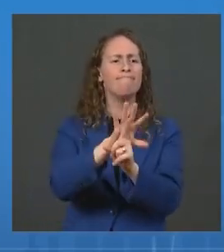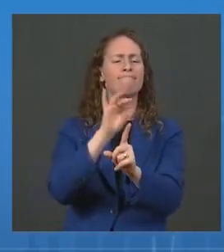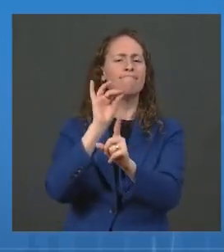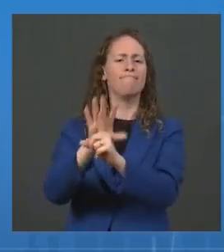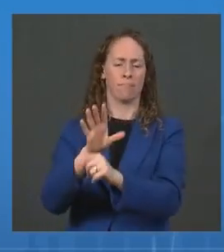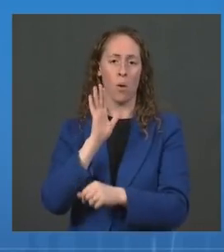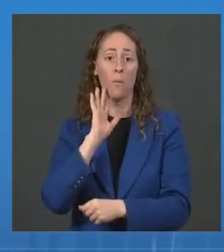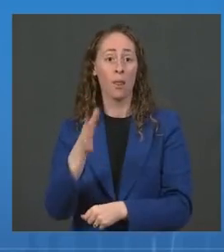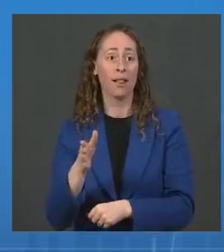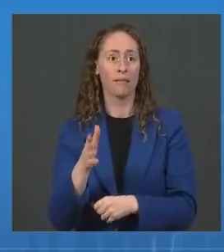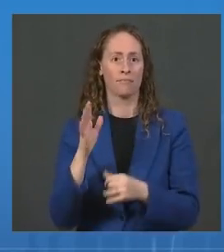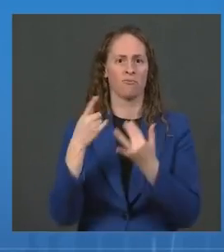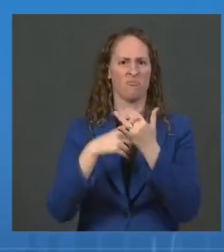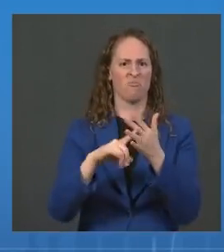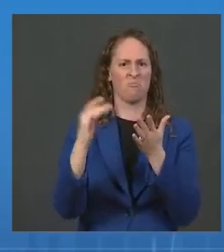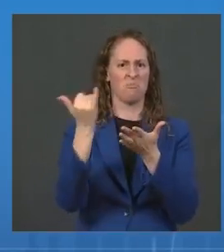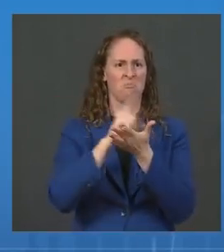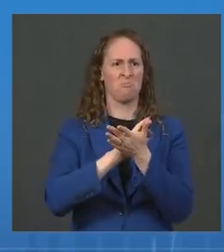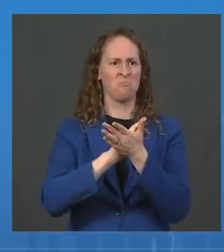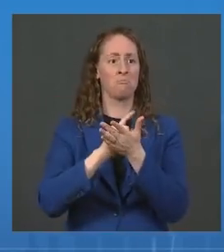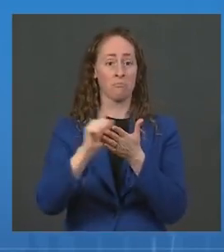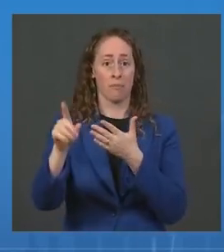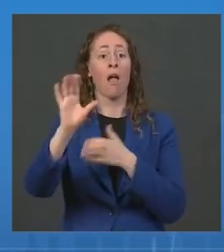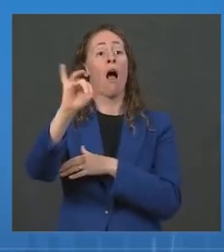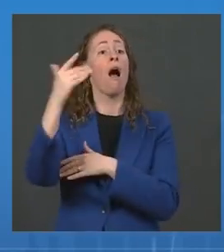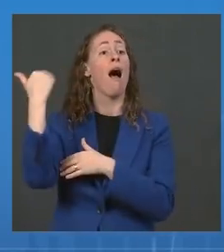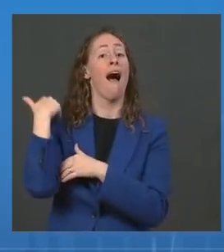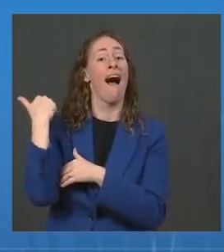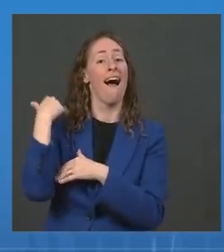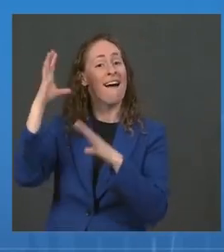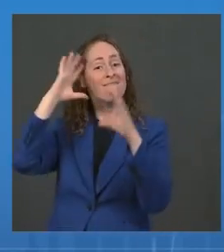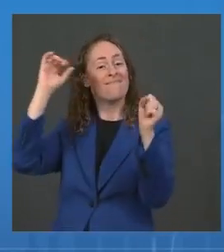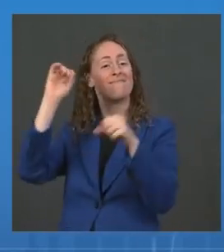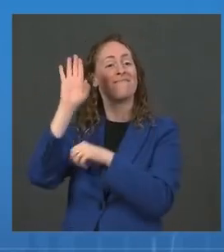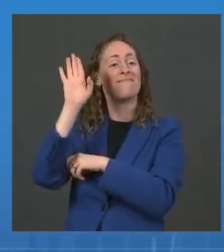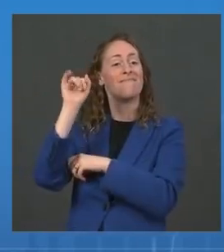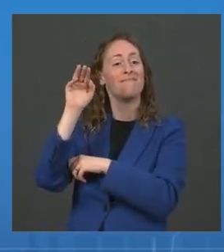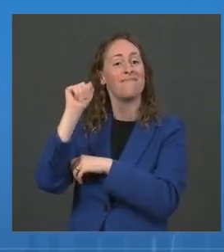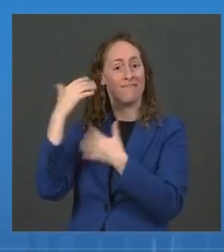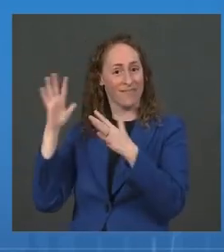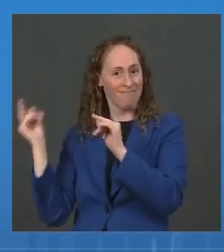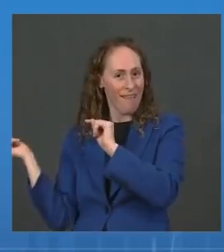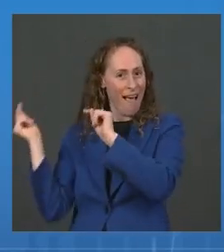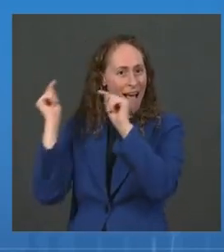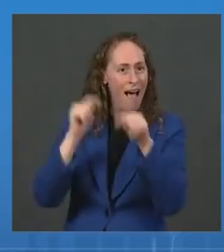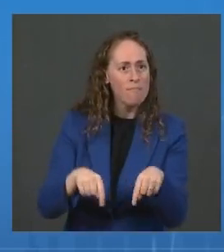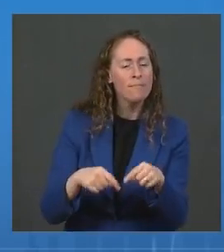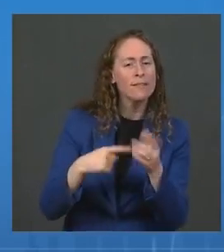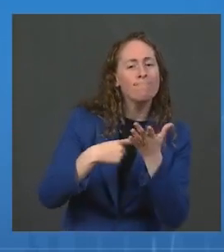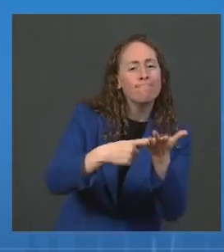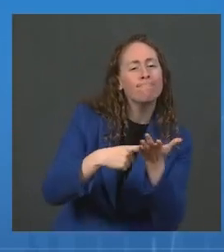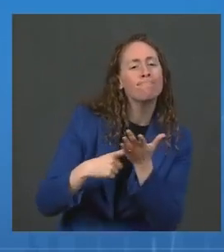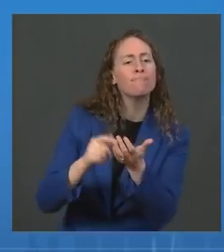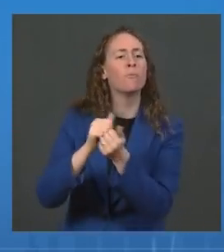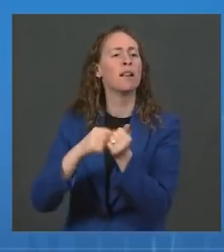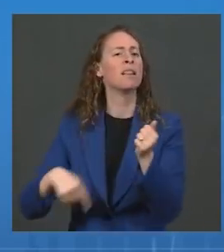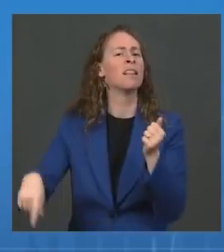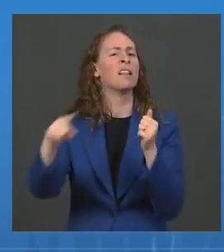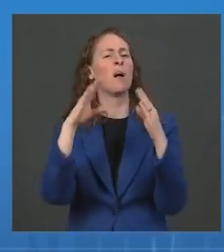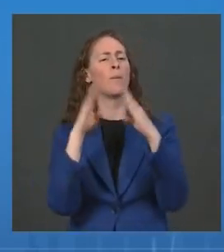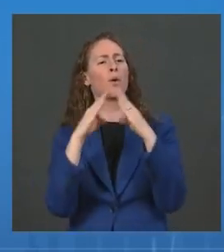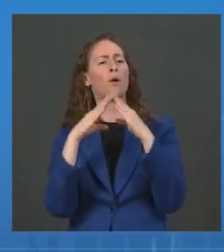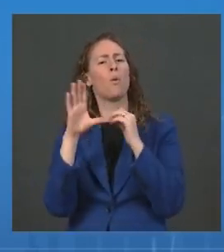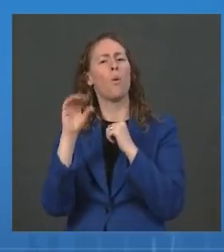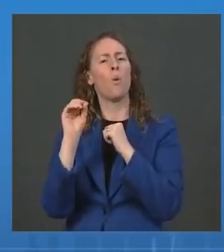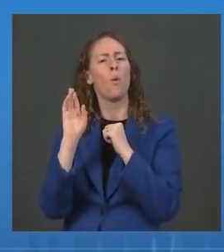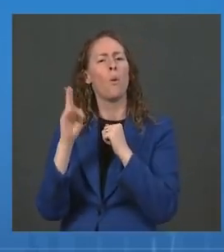President Obama came to speak with the Corps and shared his appreciation for the community organizing work that they're doing — knocking on doors, making